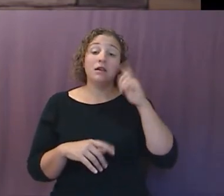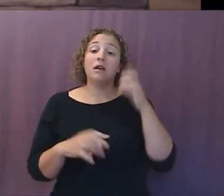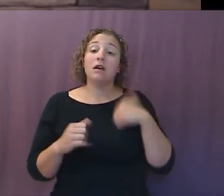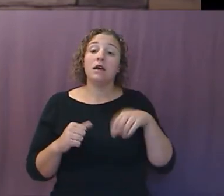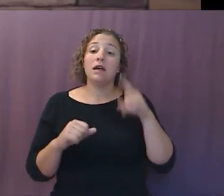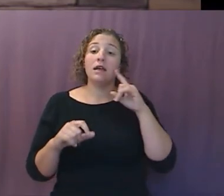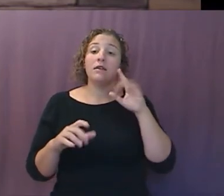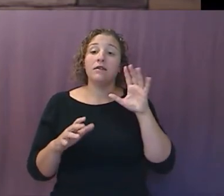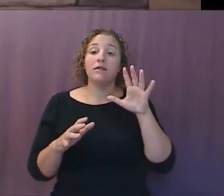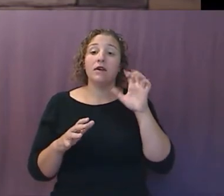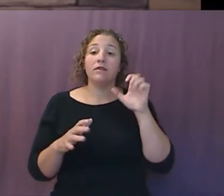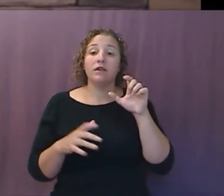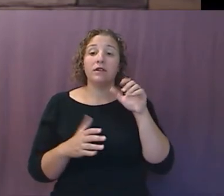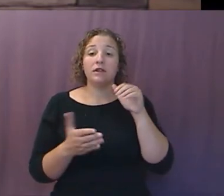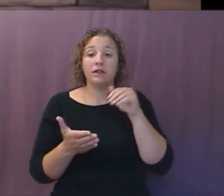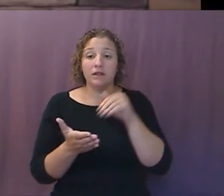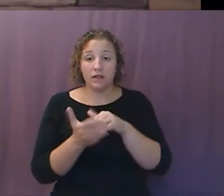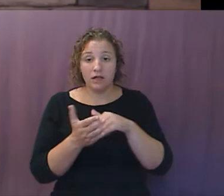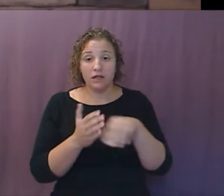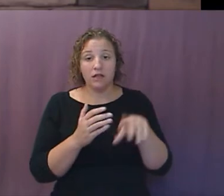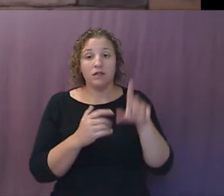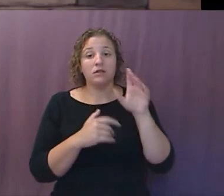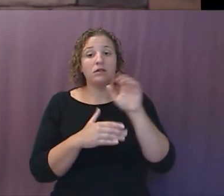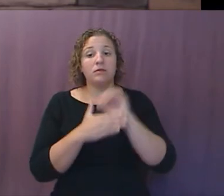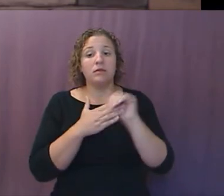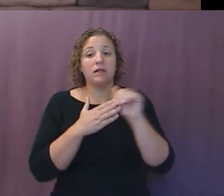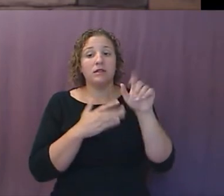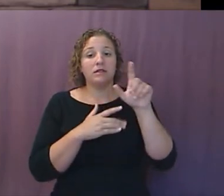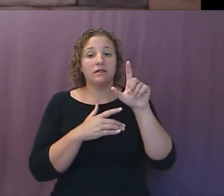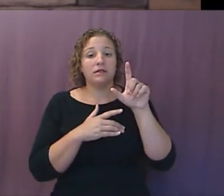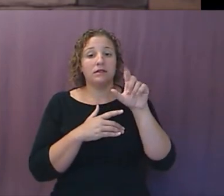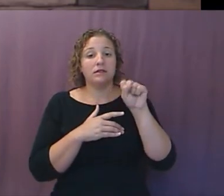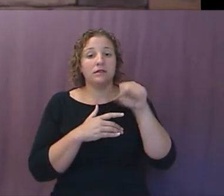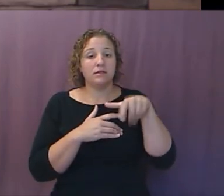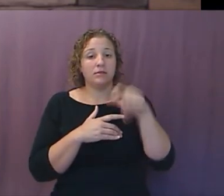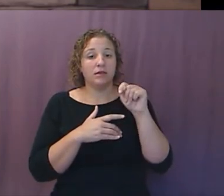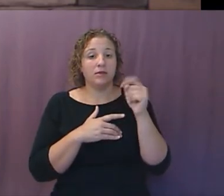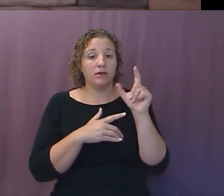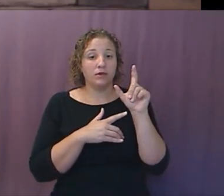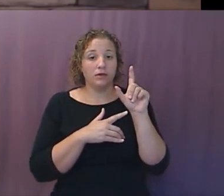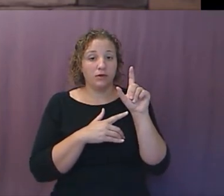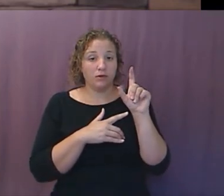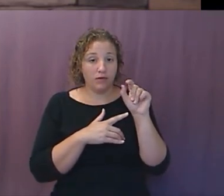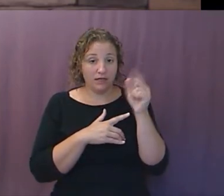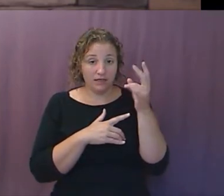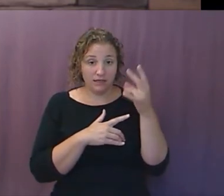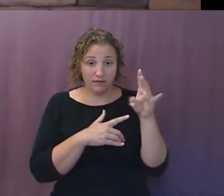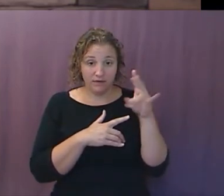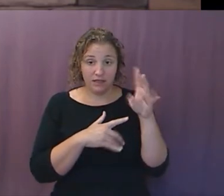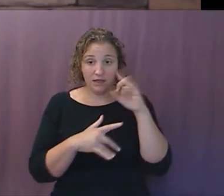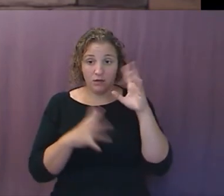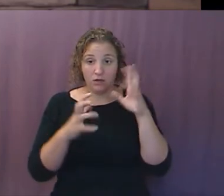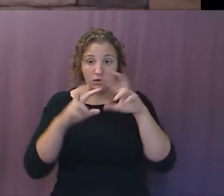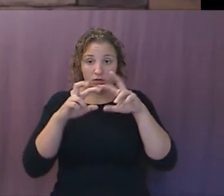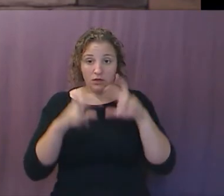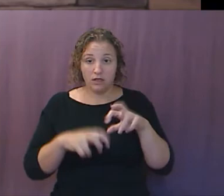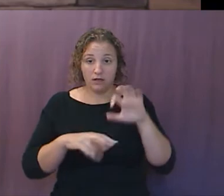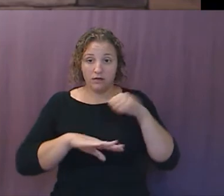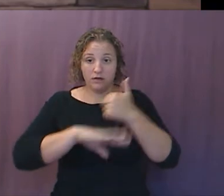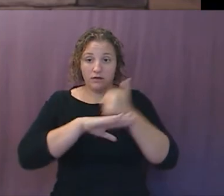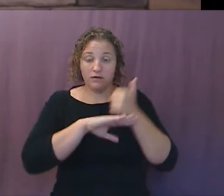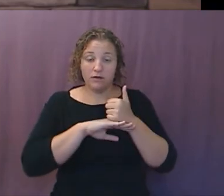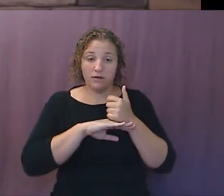2017 contract, the DHS asked Mitra to create a system that could locate and hack into